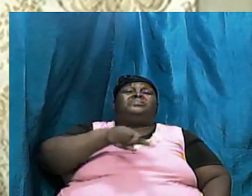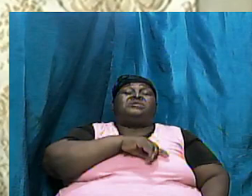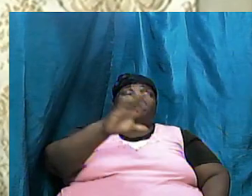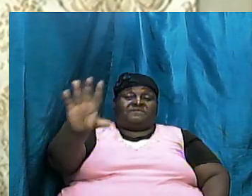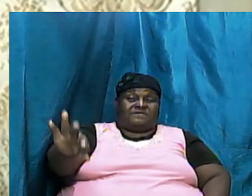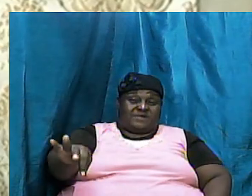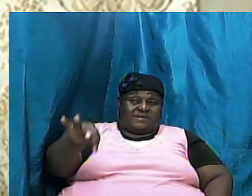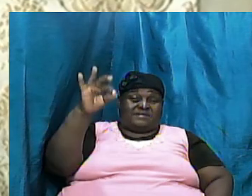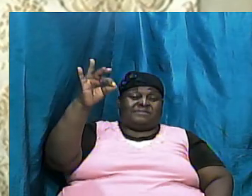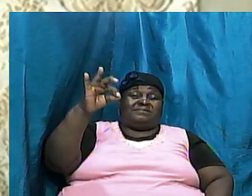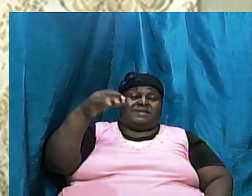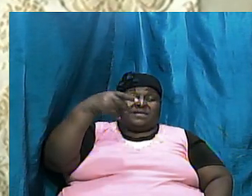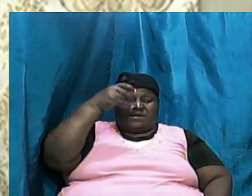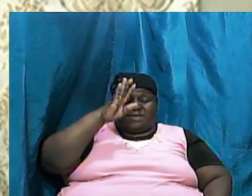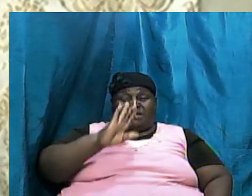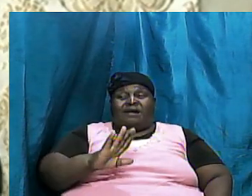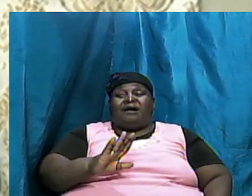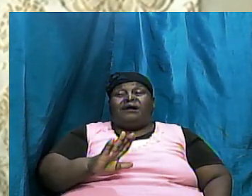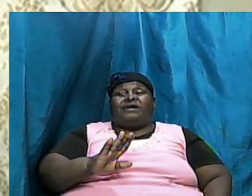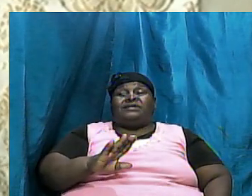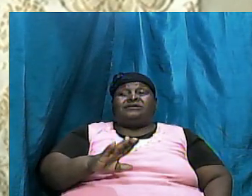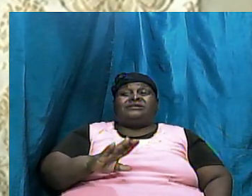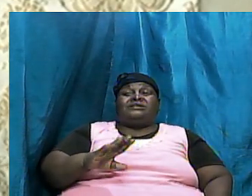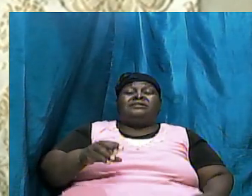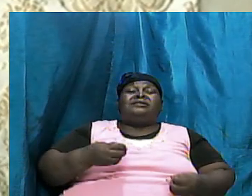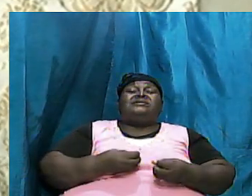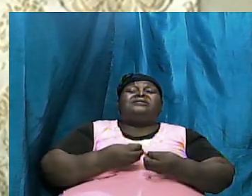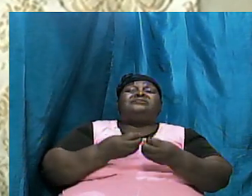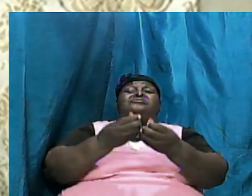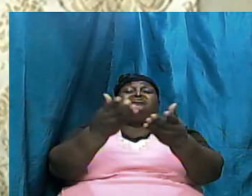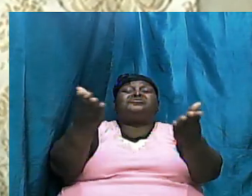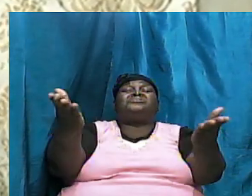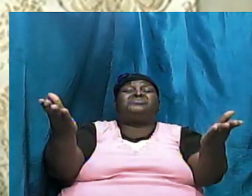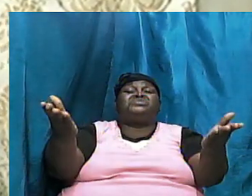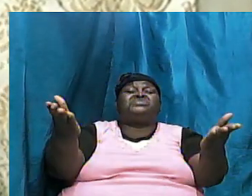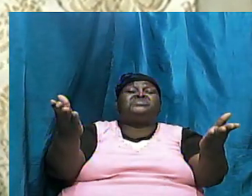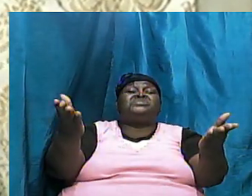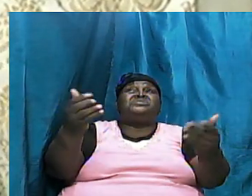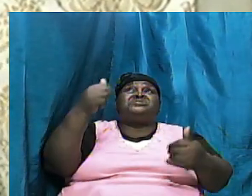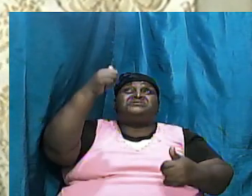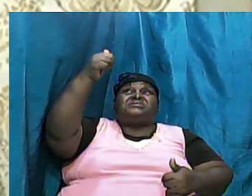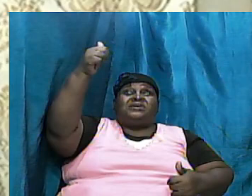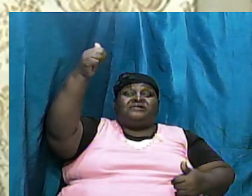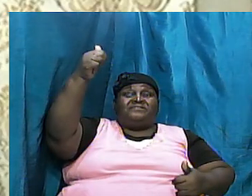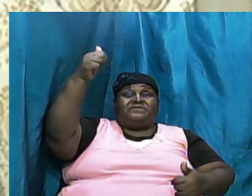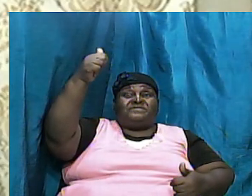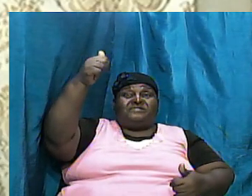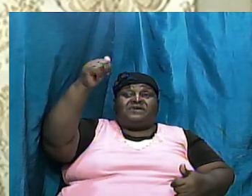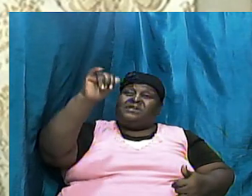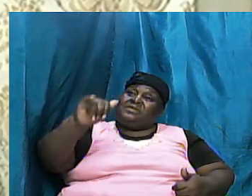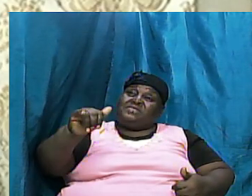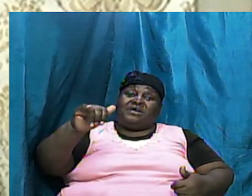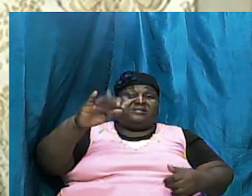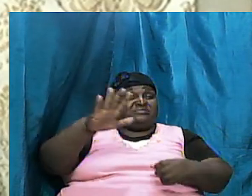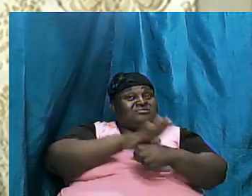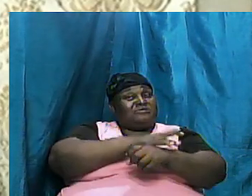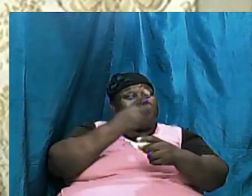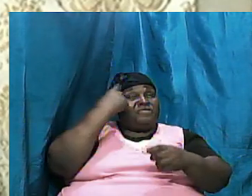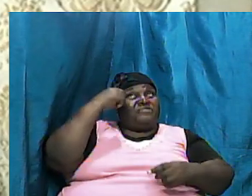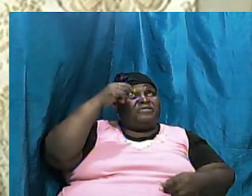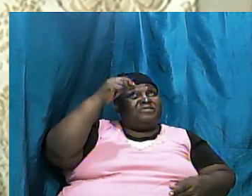that God just introduced himself and that was enough for him